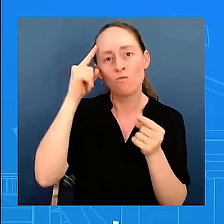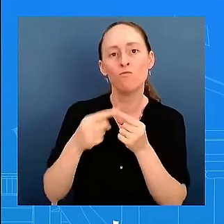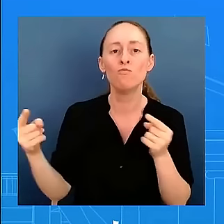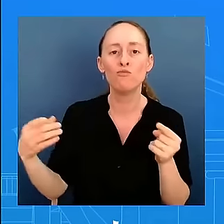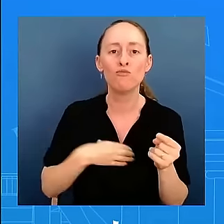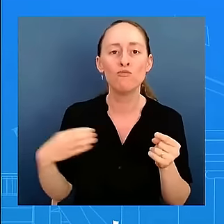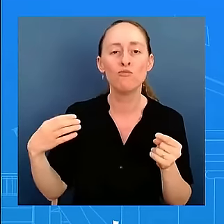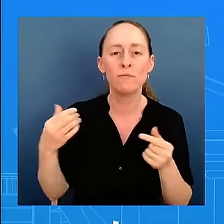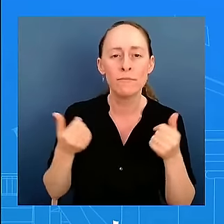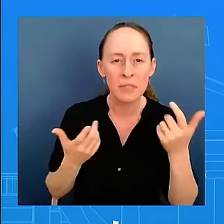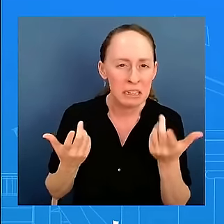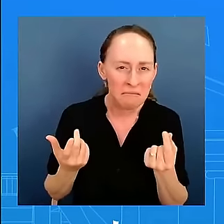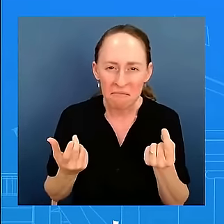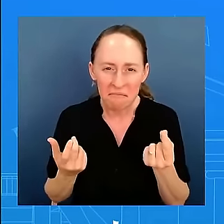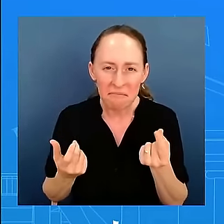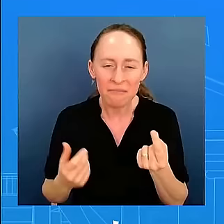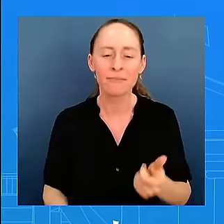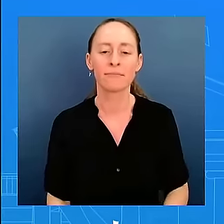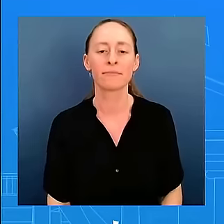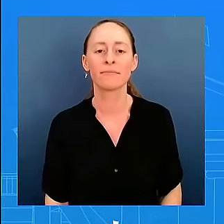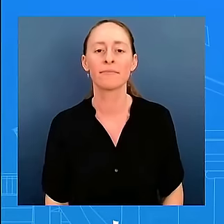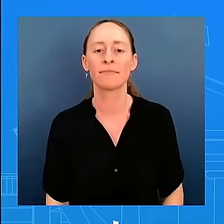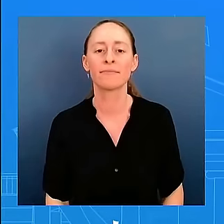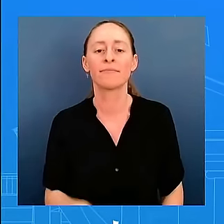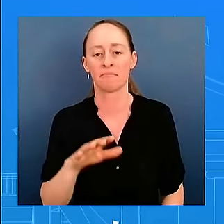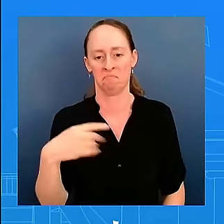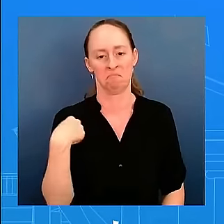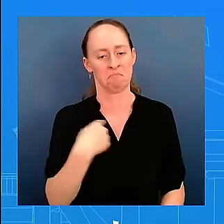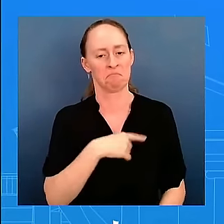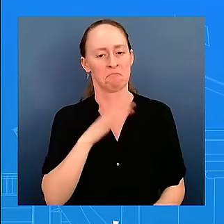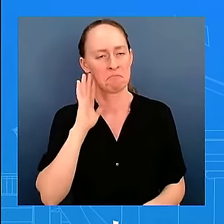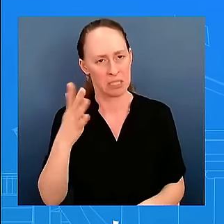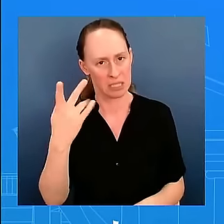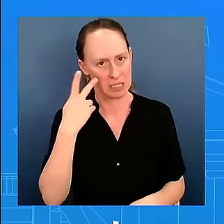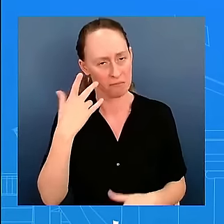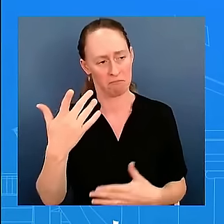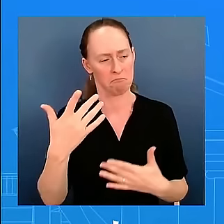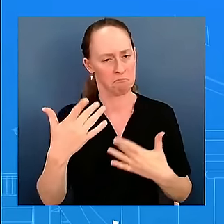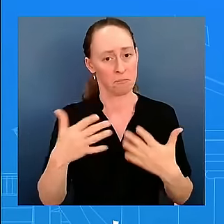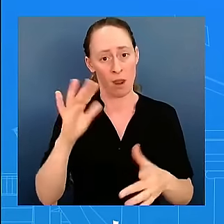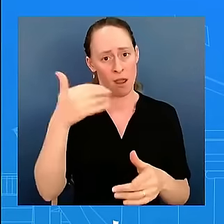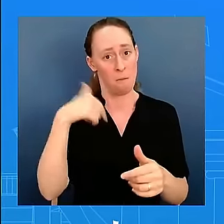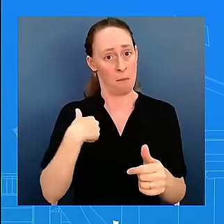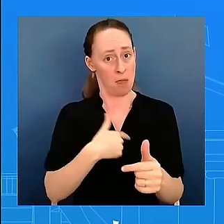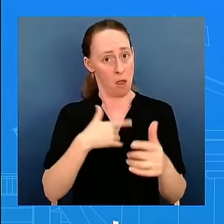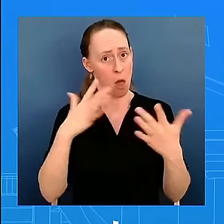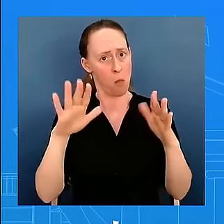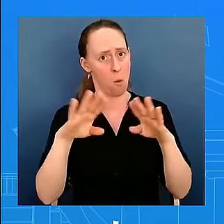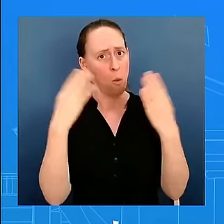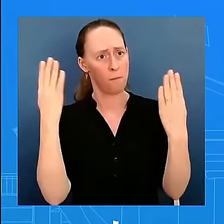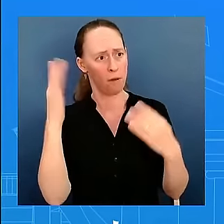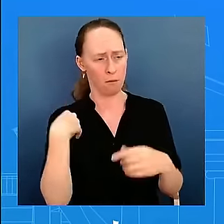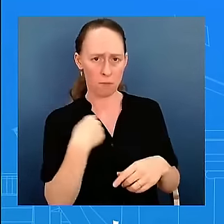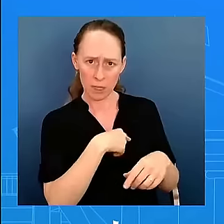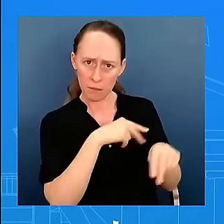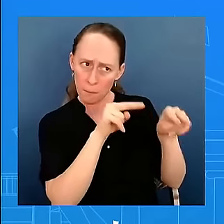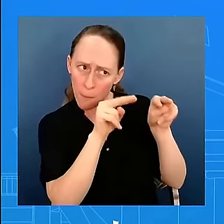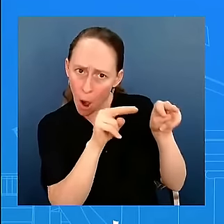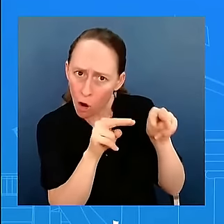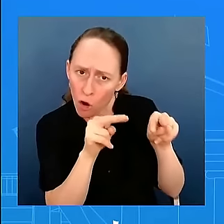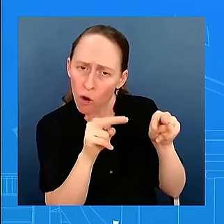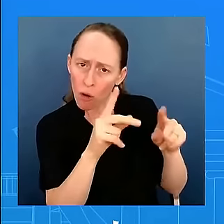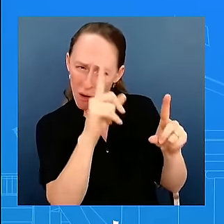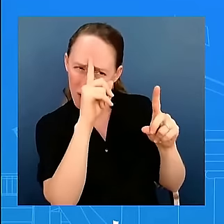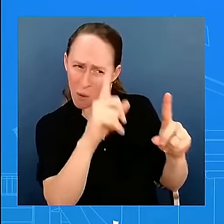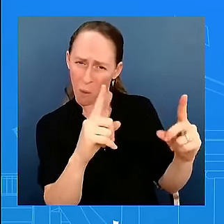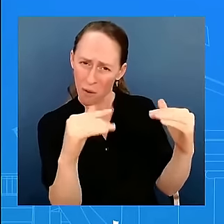it clear to Mr. Maduro that we're watching. We're watching closely. They need to be free in fair elections, free of repression, free of voter intimidation.